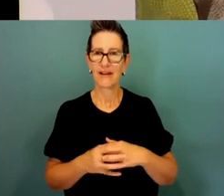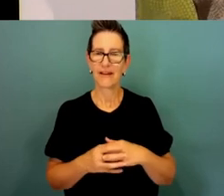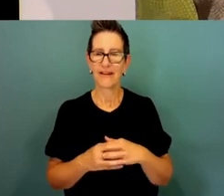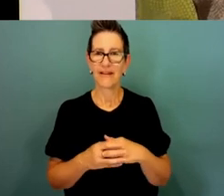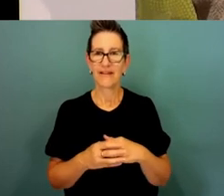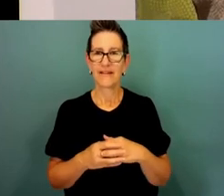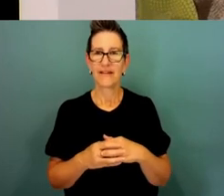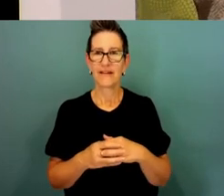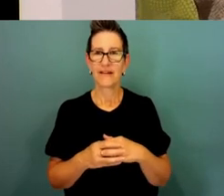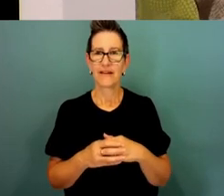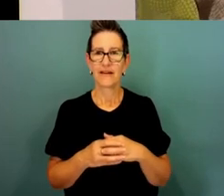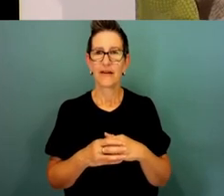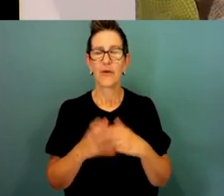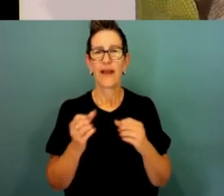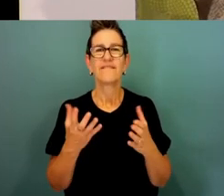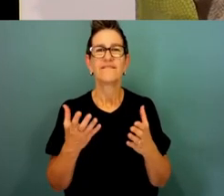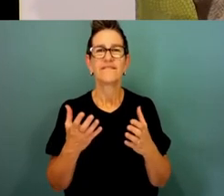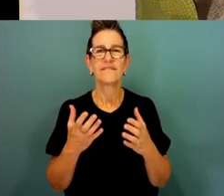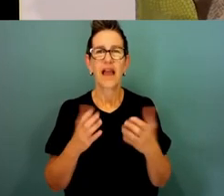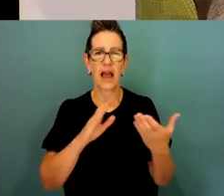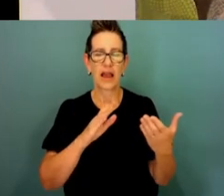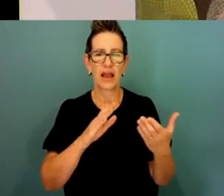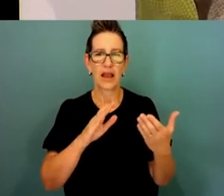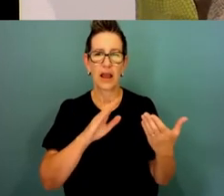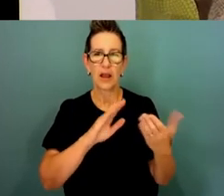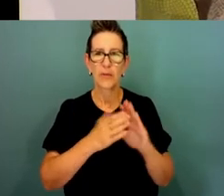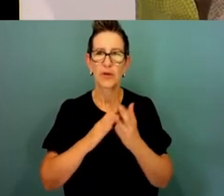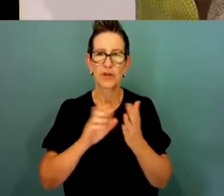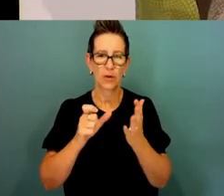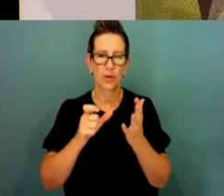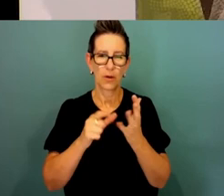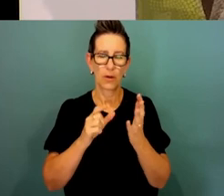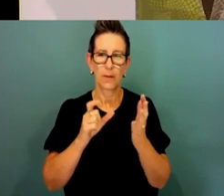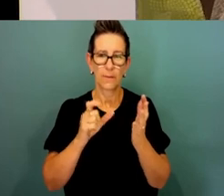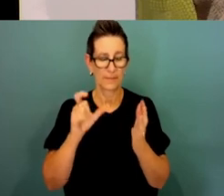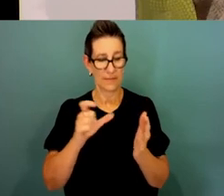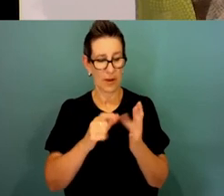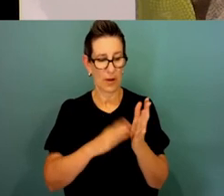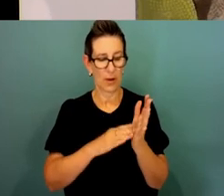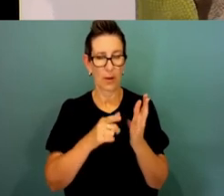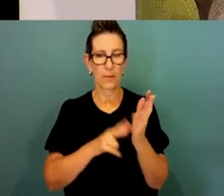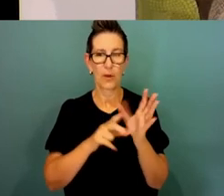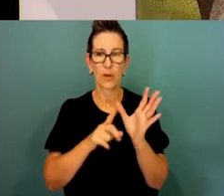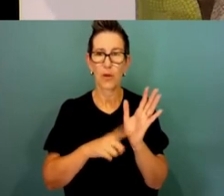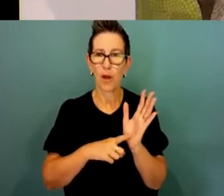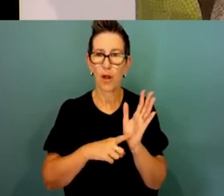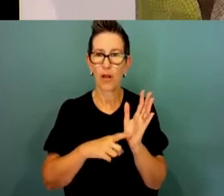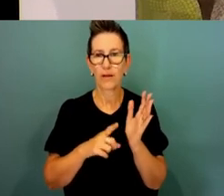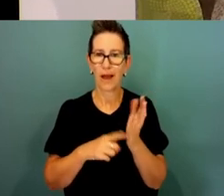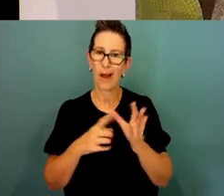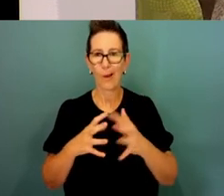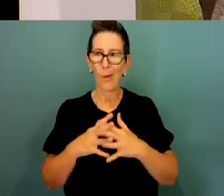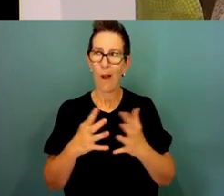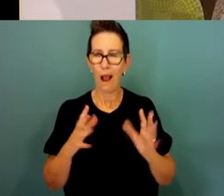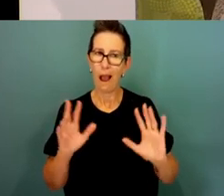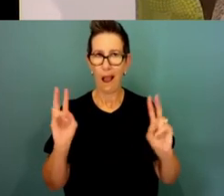law, L-A-W sort of stuff. Now, as Aboriginal people, part of the